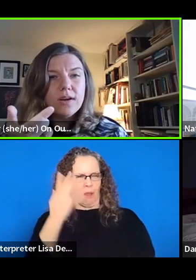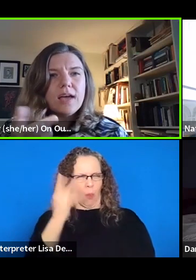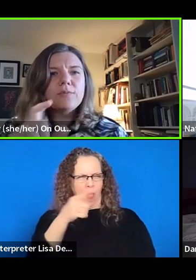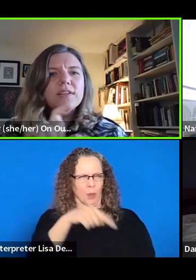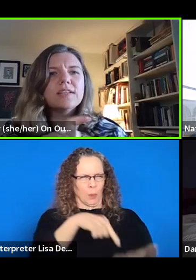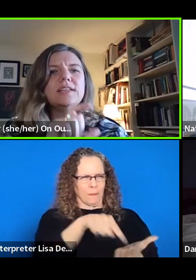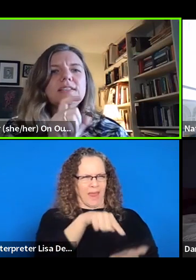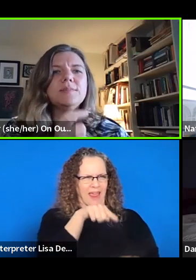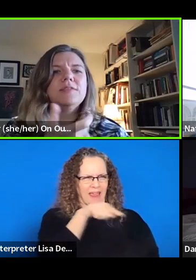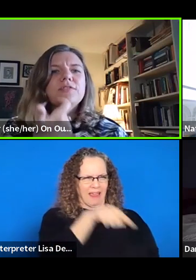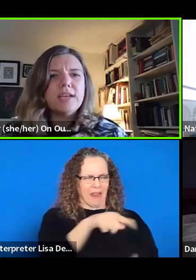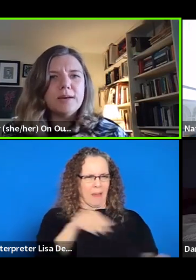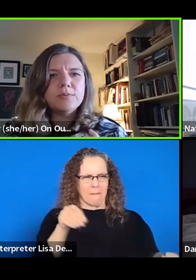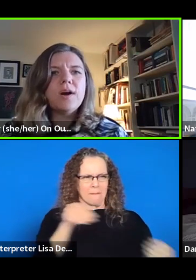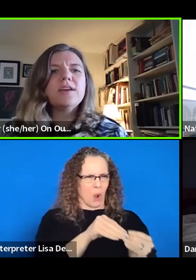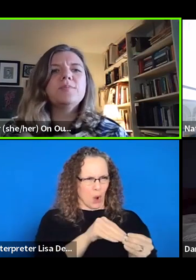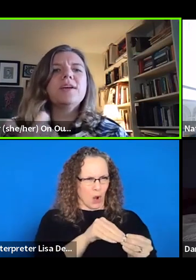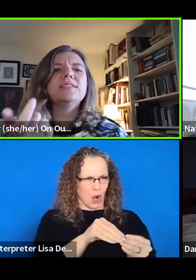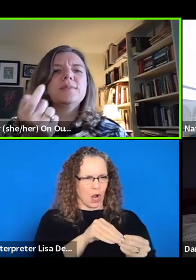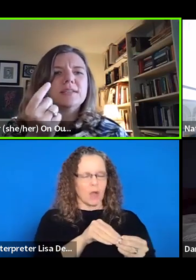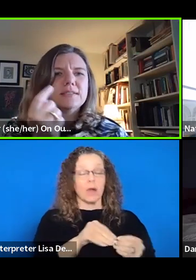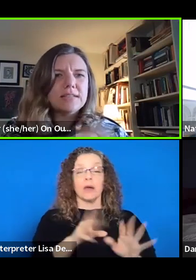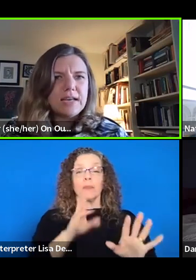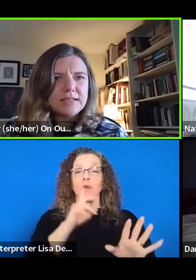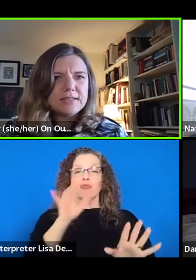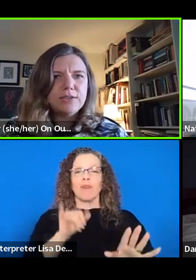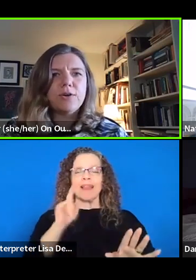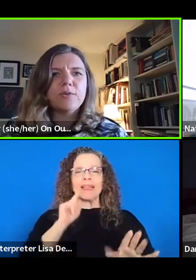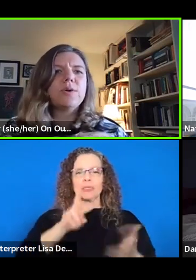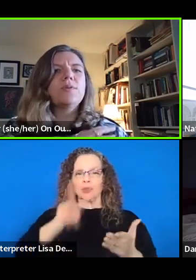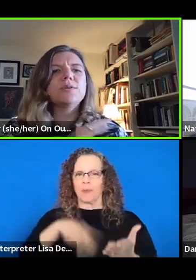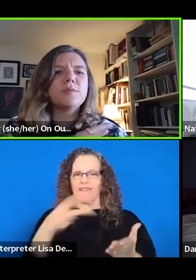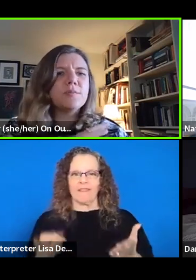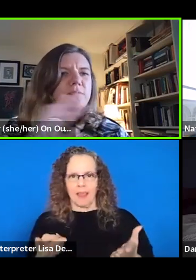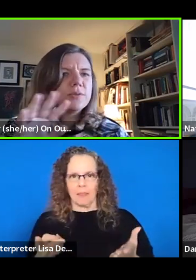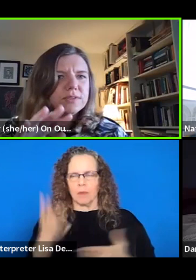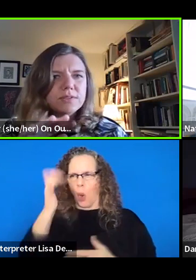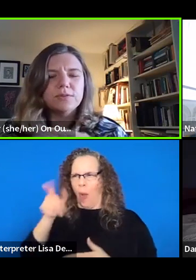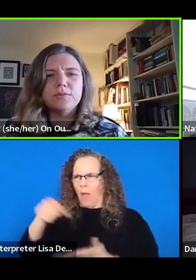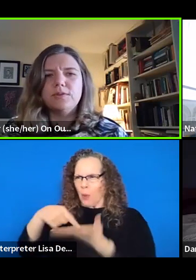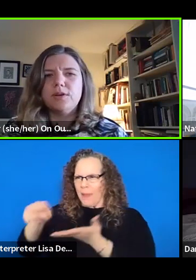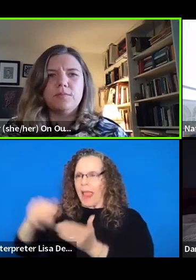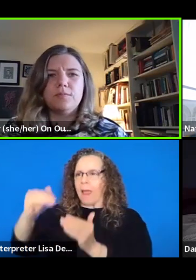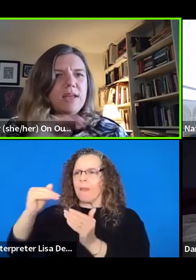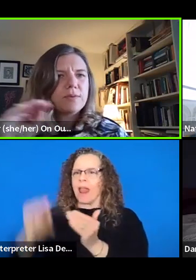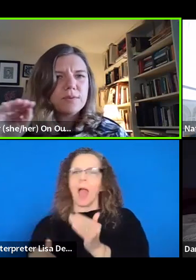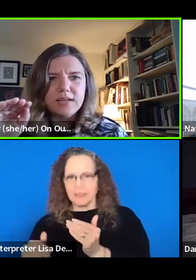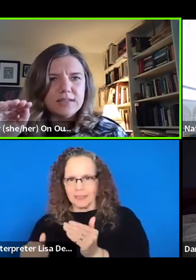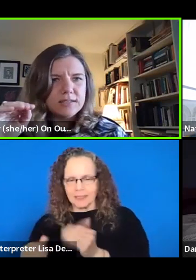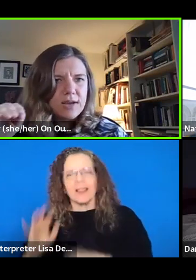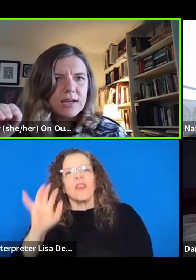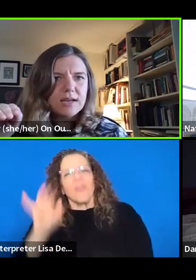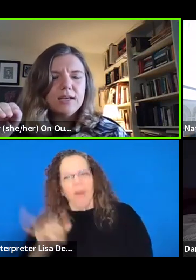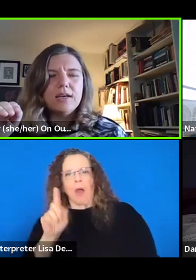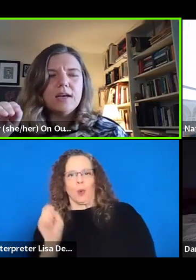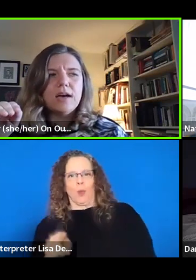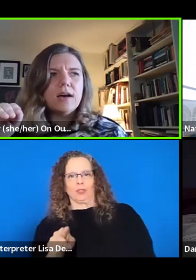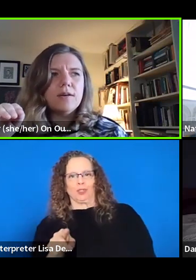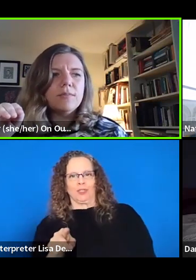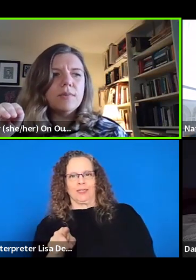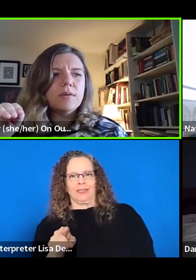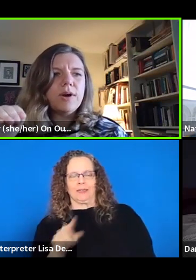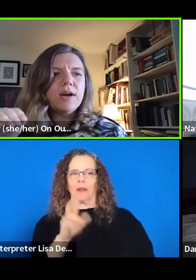more and really it needs to be flipped. Why are you paying somebody else less? You know, we always want people to, you know, make what they need to make.